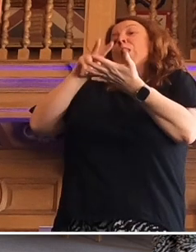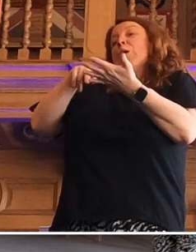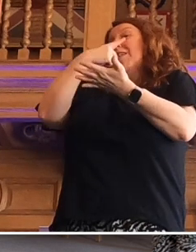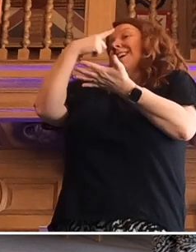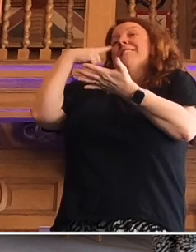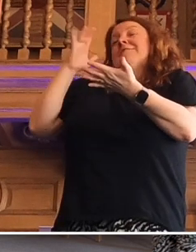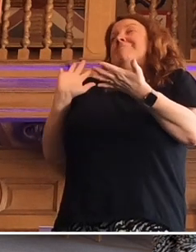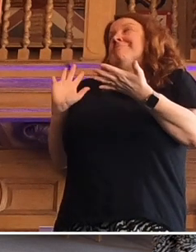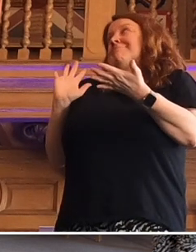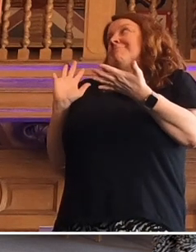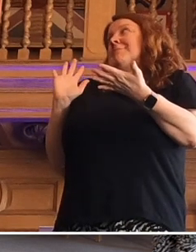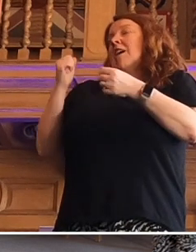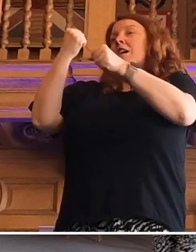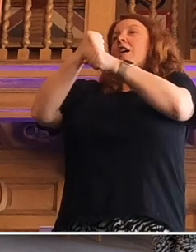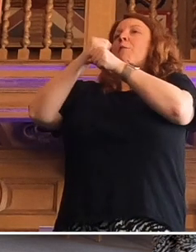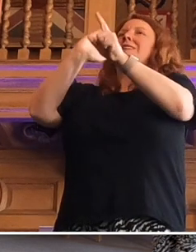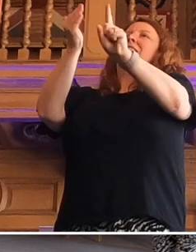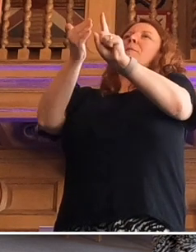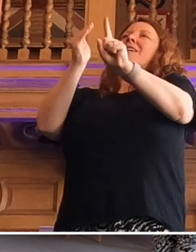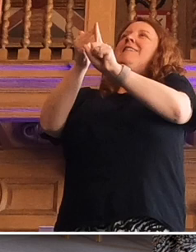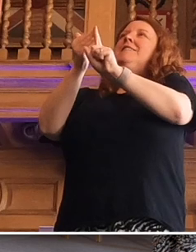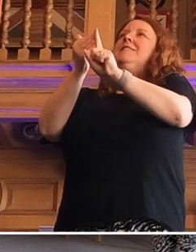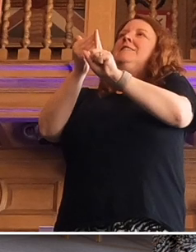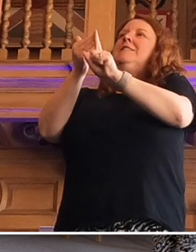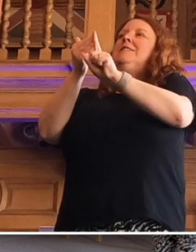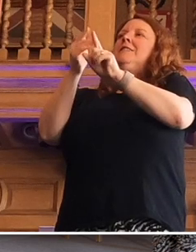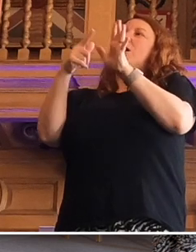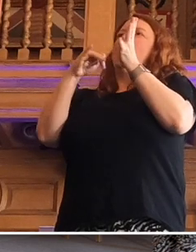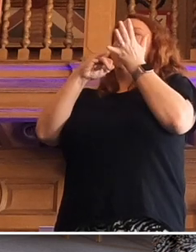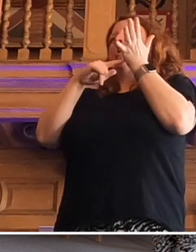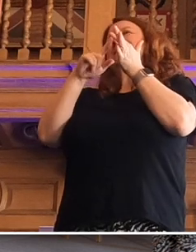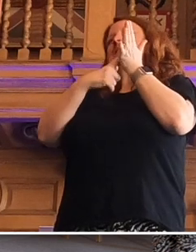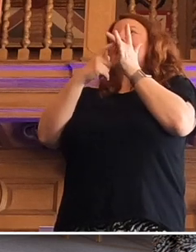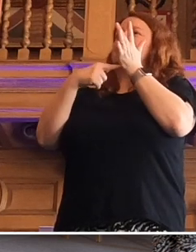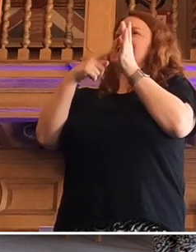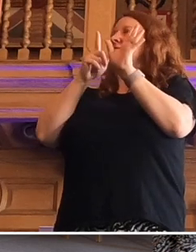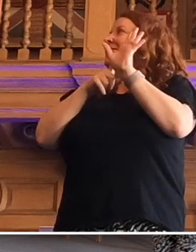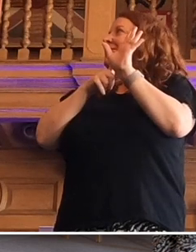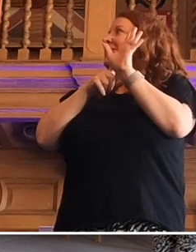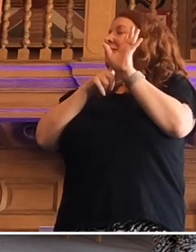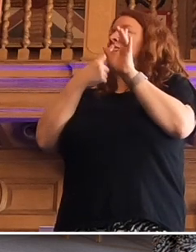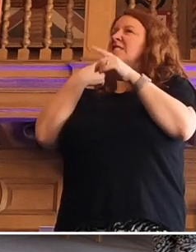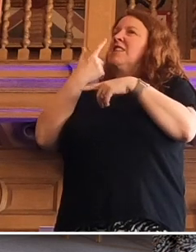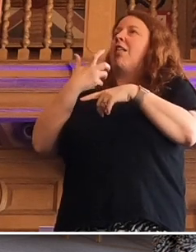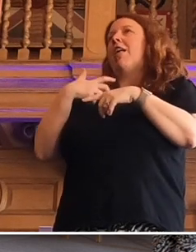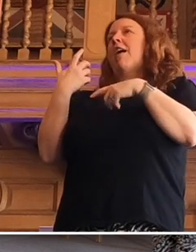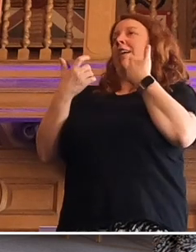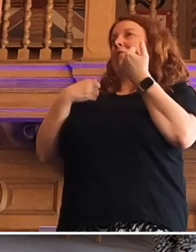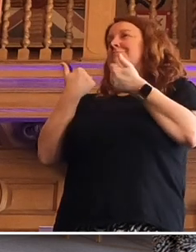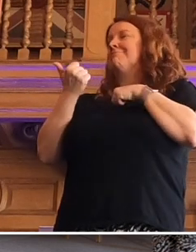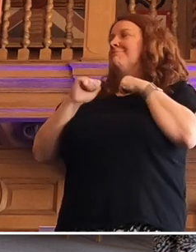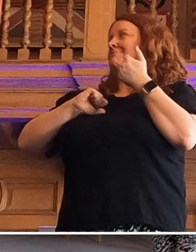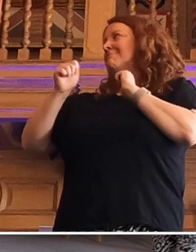the government's ambition was austerity. They made no secret of that, still boasting about it. In